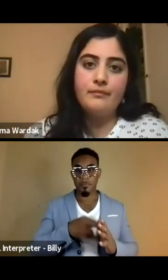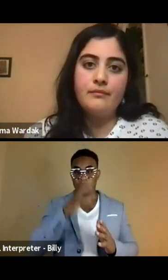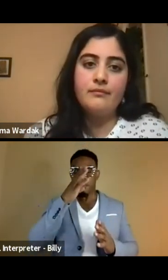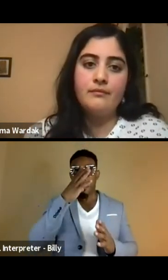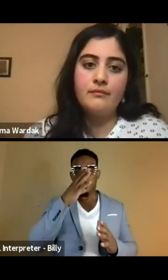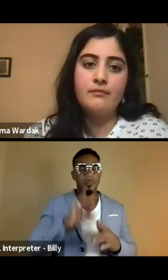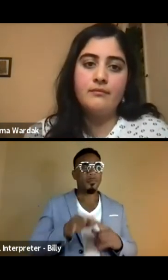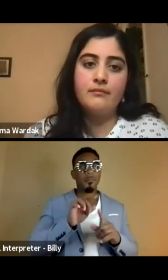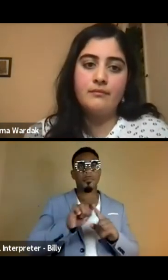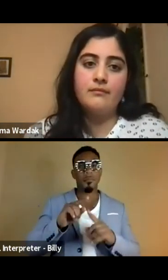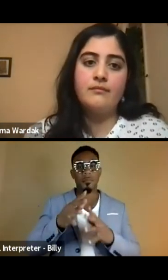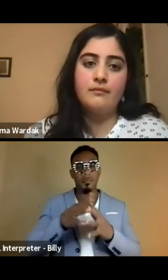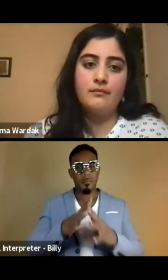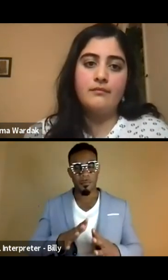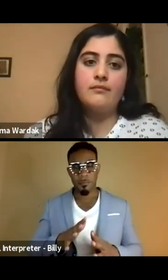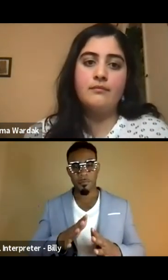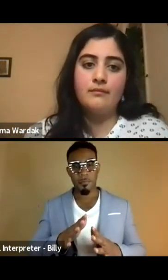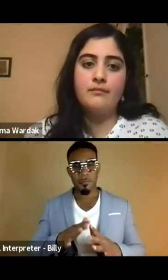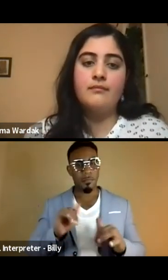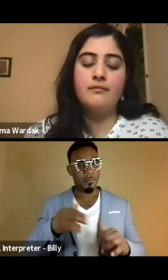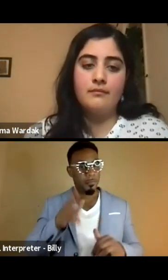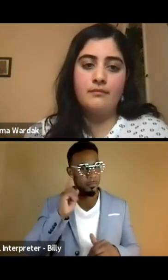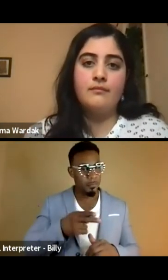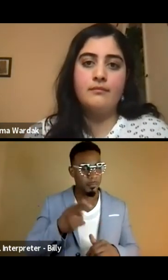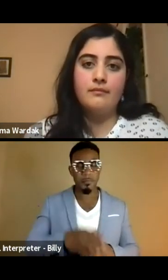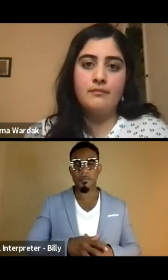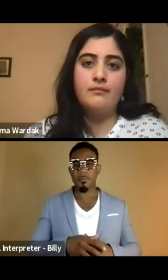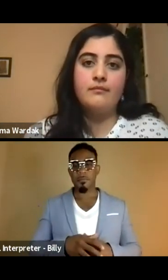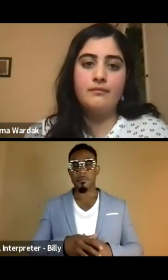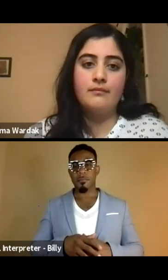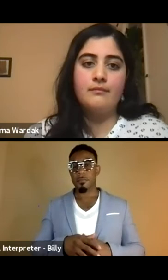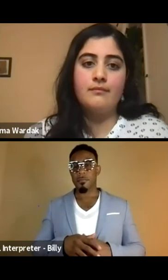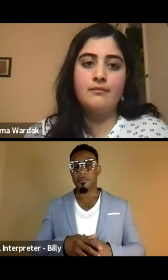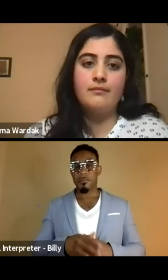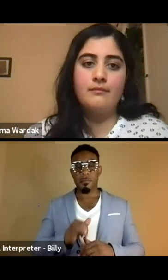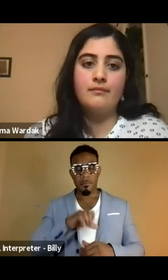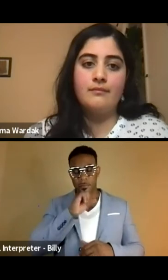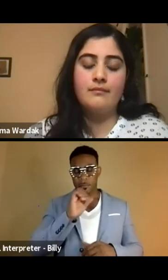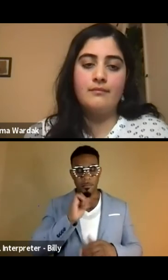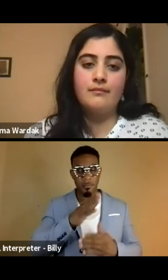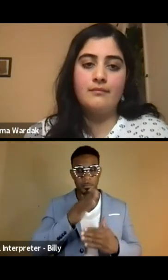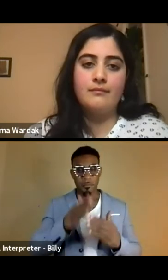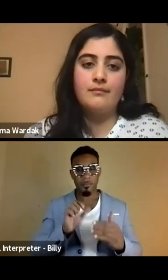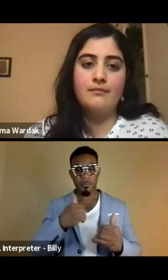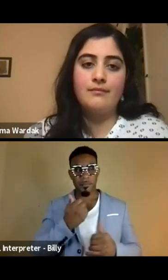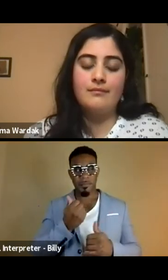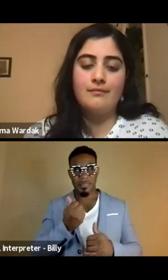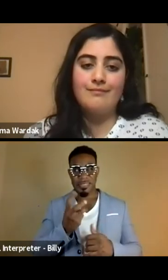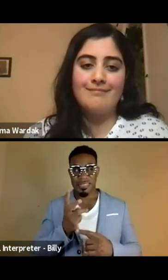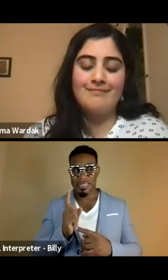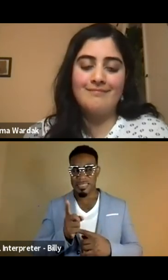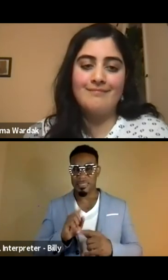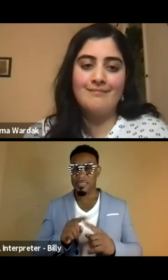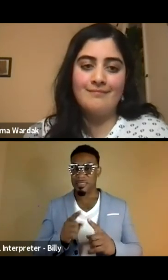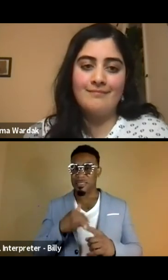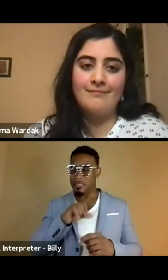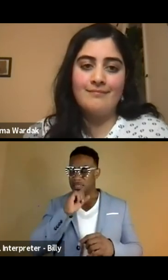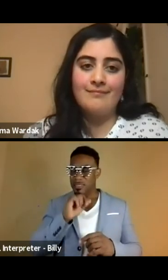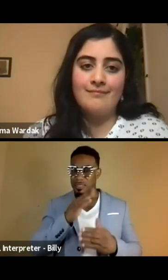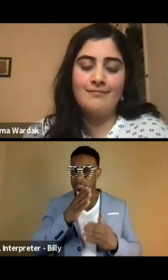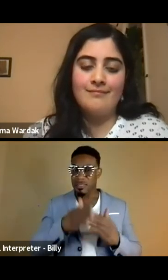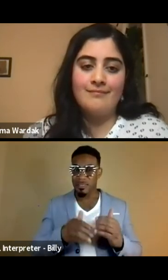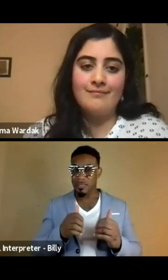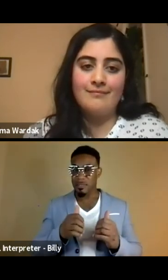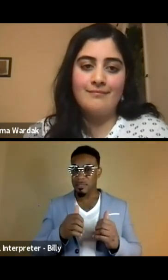especially as Americans in this history. Um, I would love to end, we only have a couple minutes, but I would love to